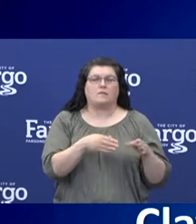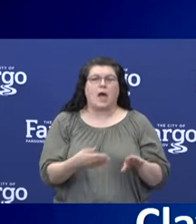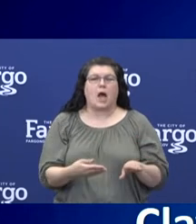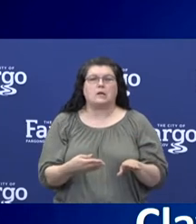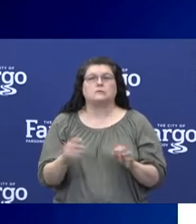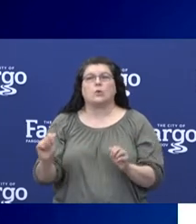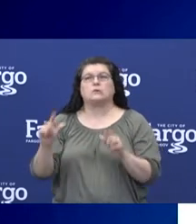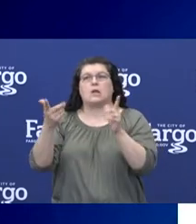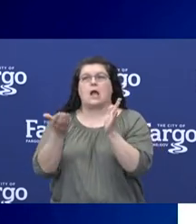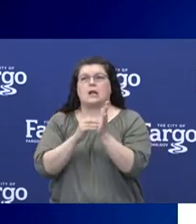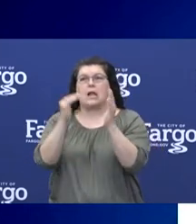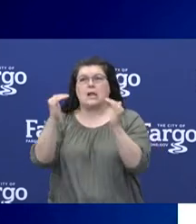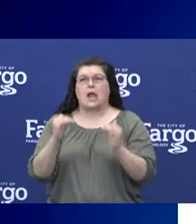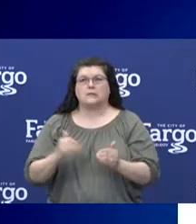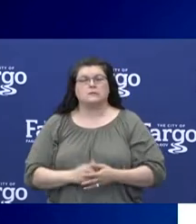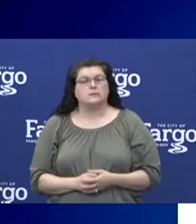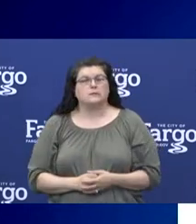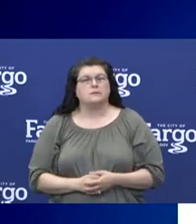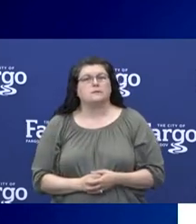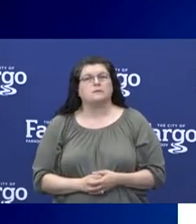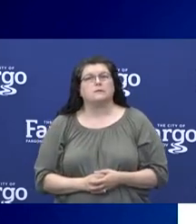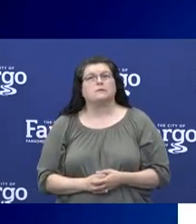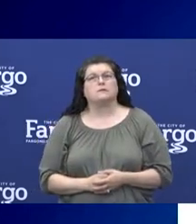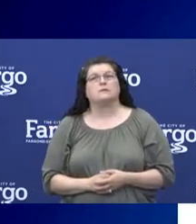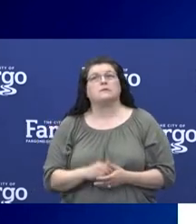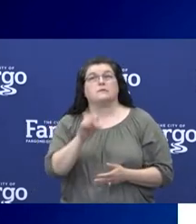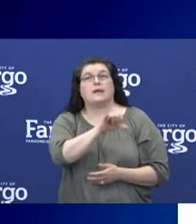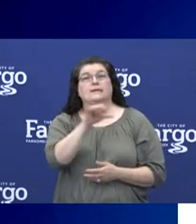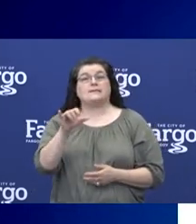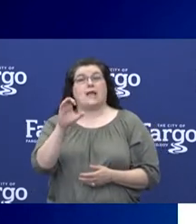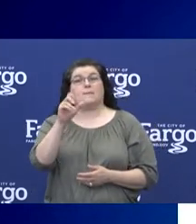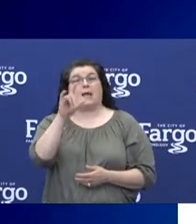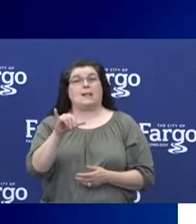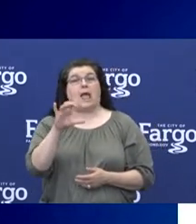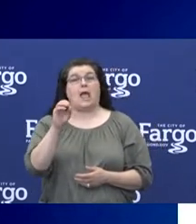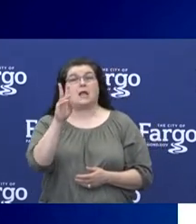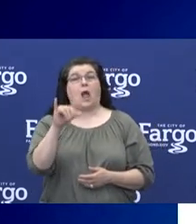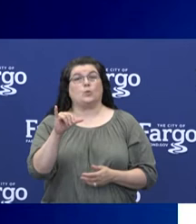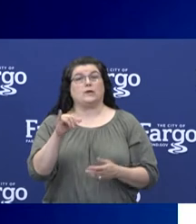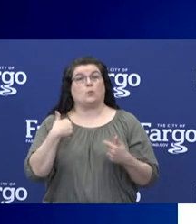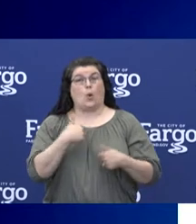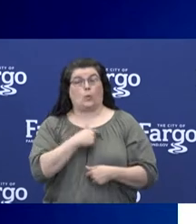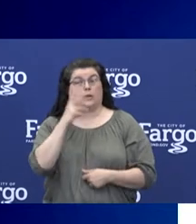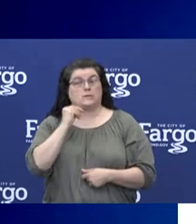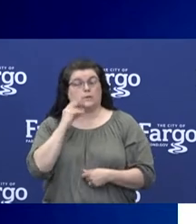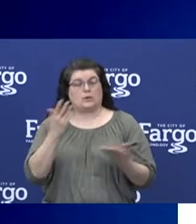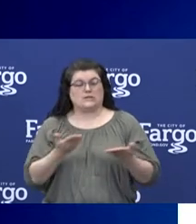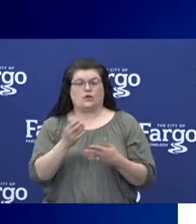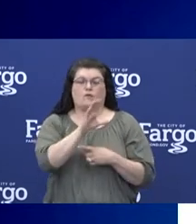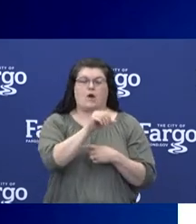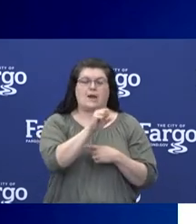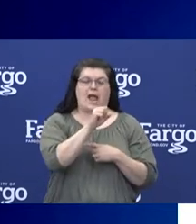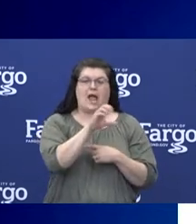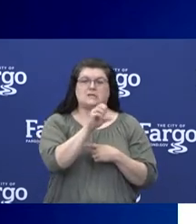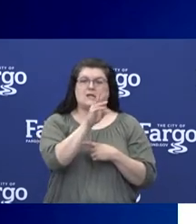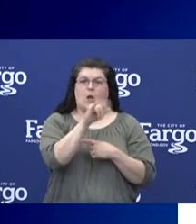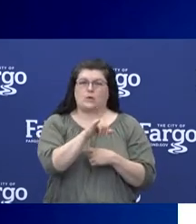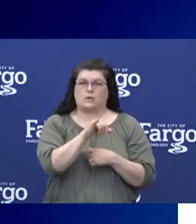slide, please. Similar in Clay County to what we've experienced here. In Cass County, as you can see by